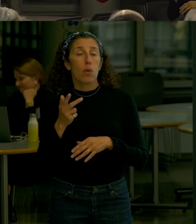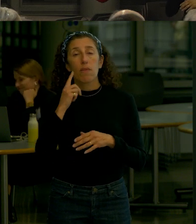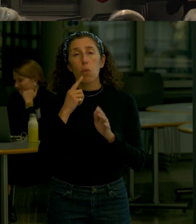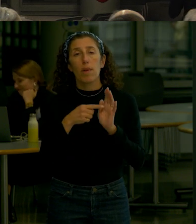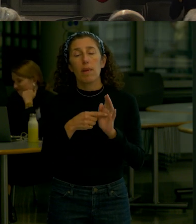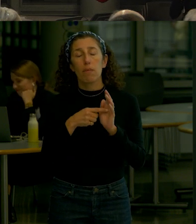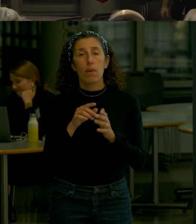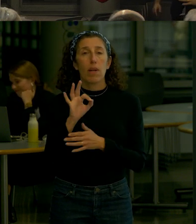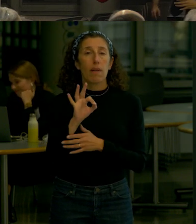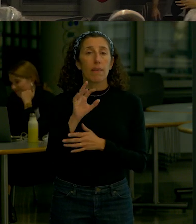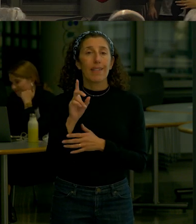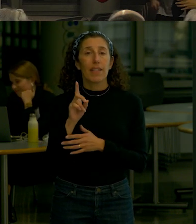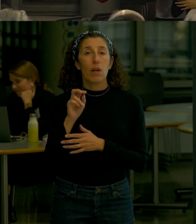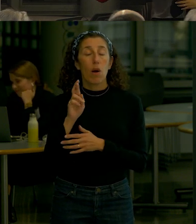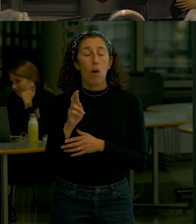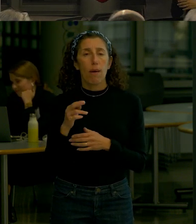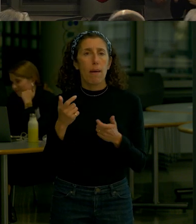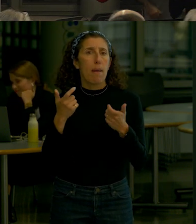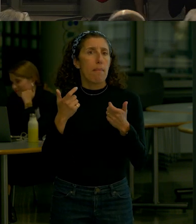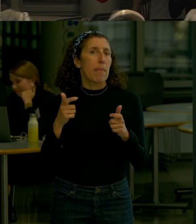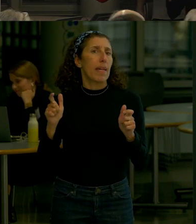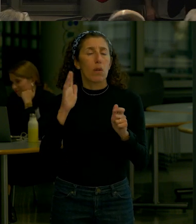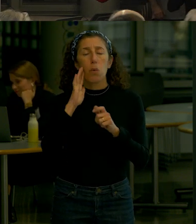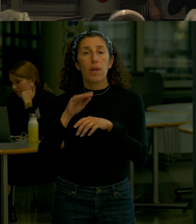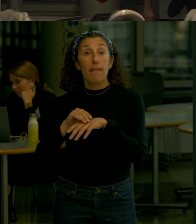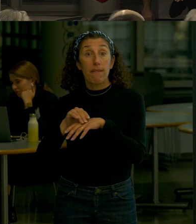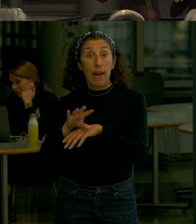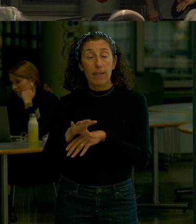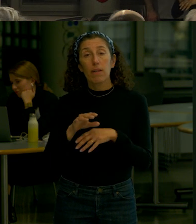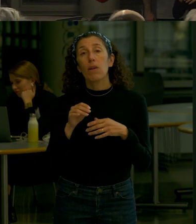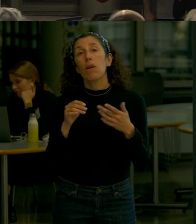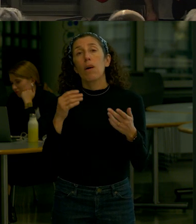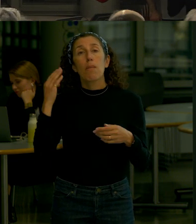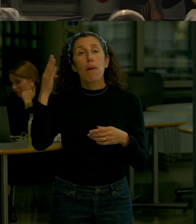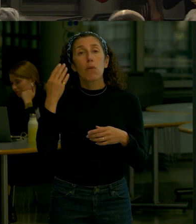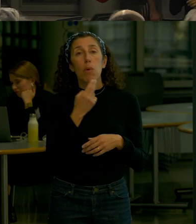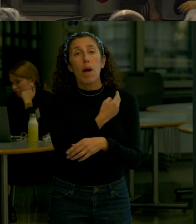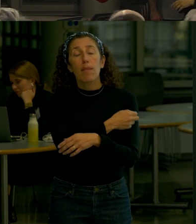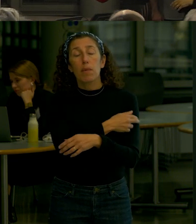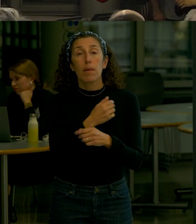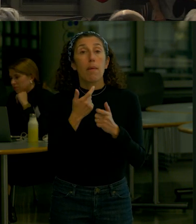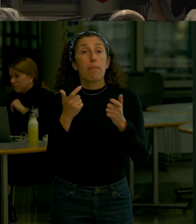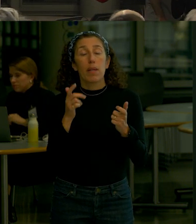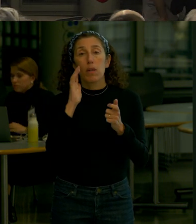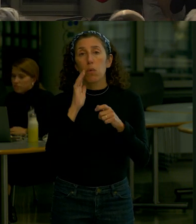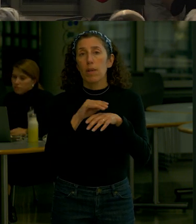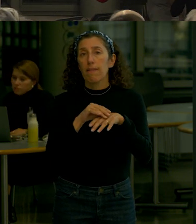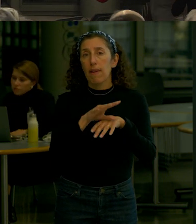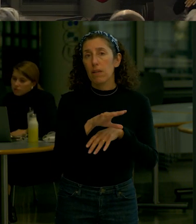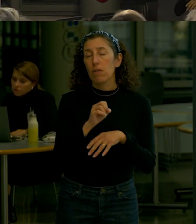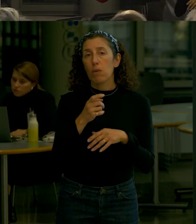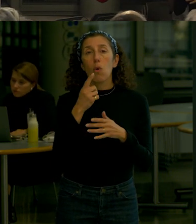very big element to close off right the elements outside of Bellevue Hospital are very big elements to cut off these are going to be decisions that someone has to make